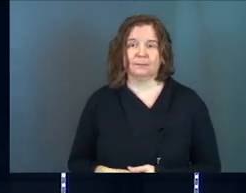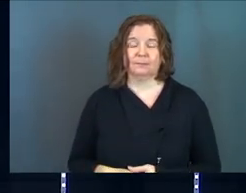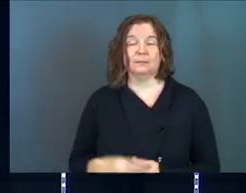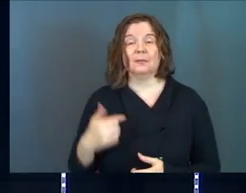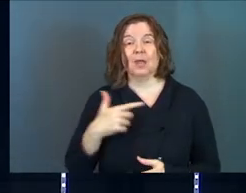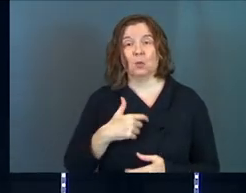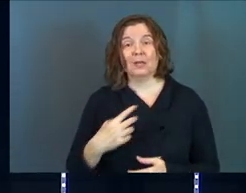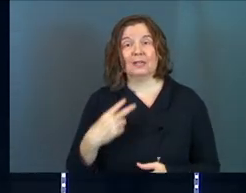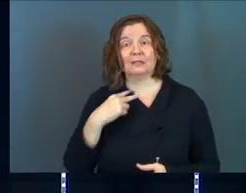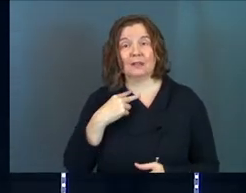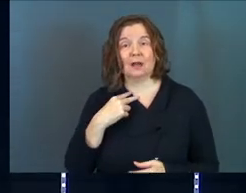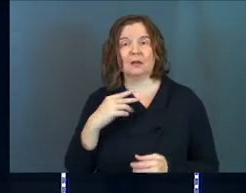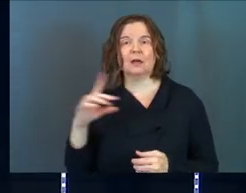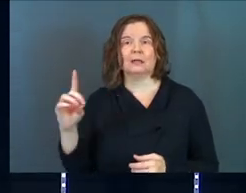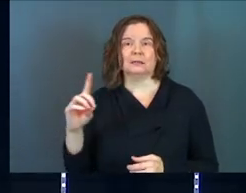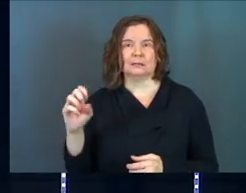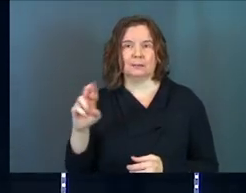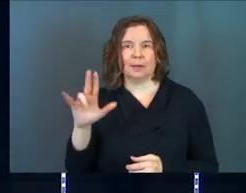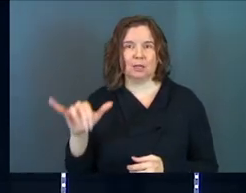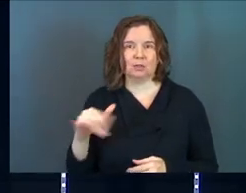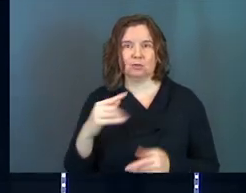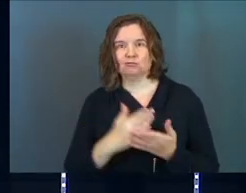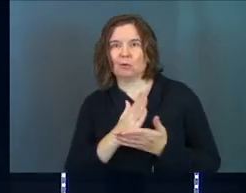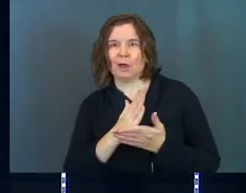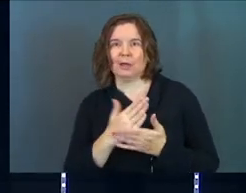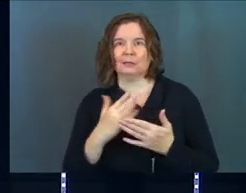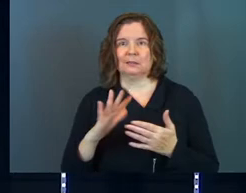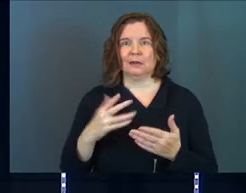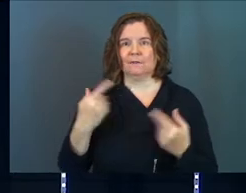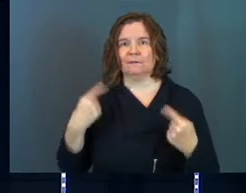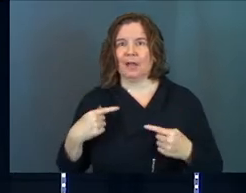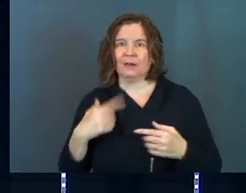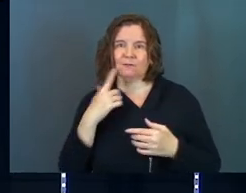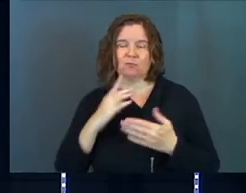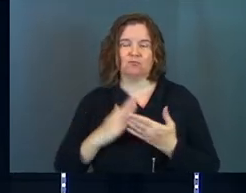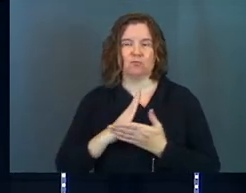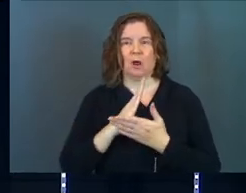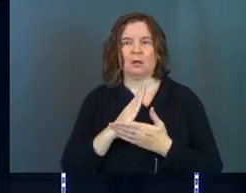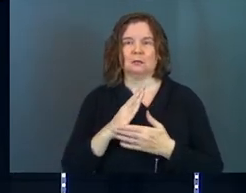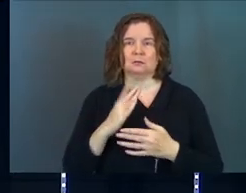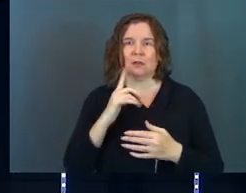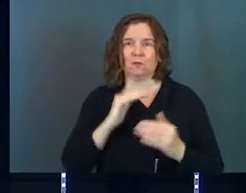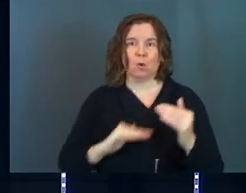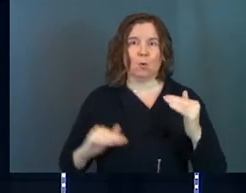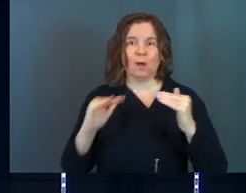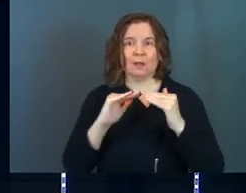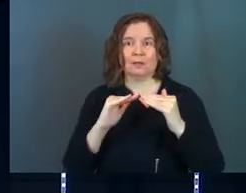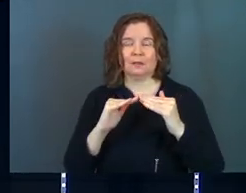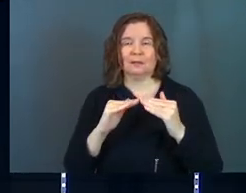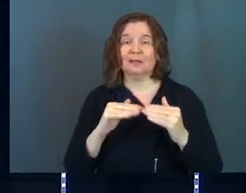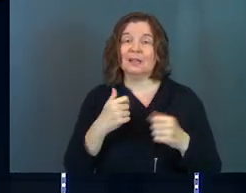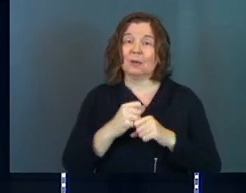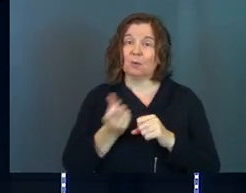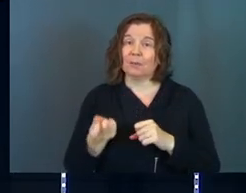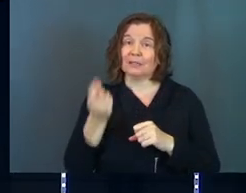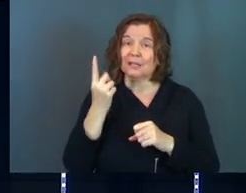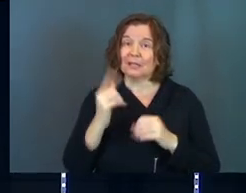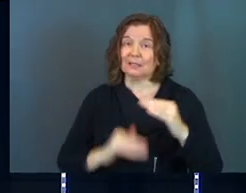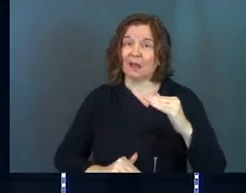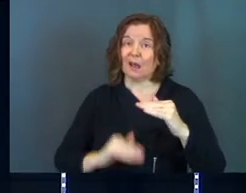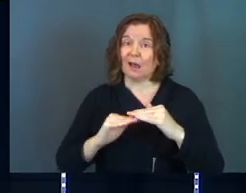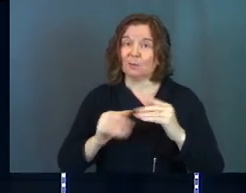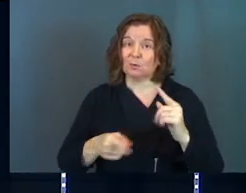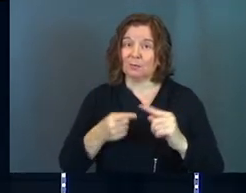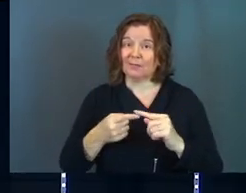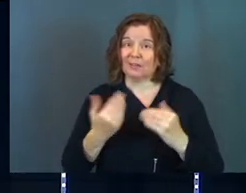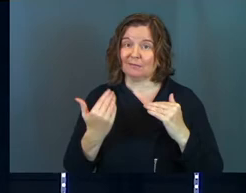And we get stuck on democracy and rights, and fighting for rights, and fighting for equality. It will make sense up to a